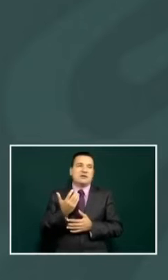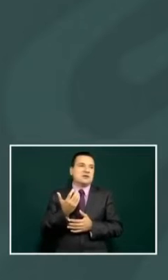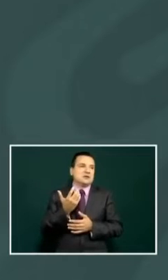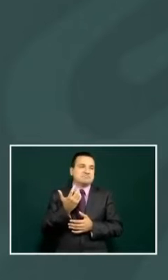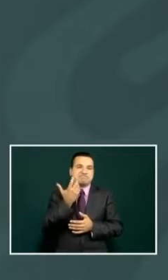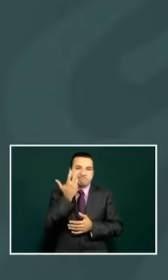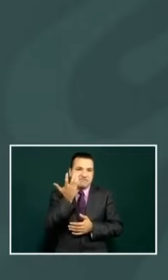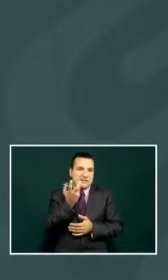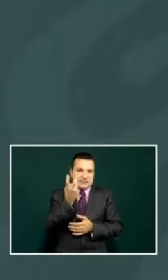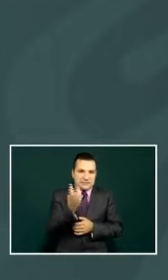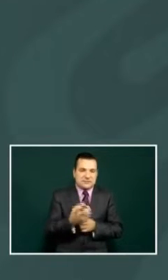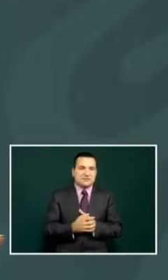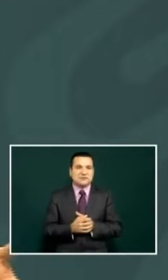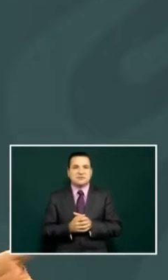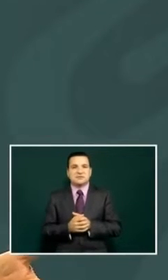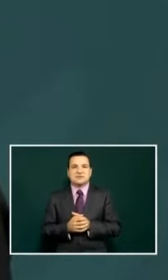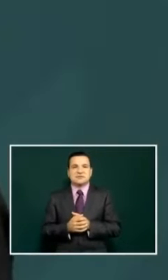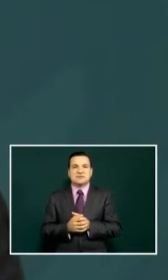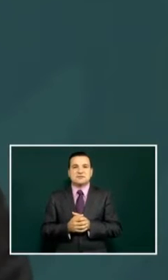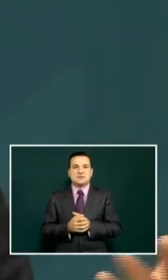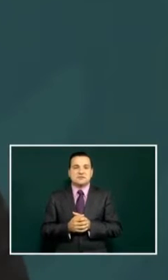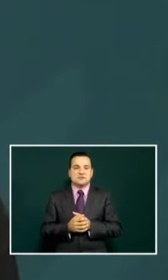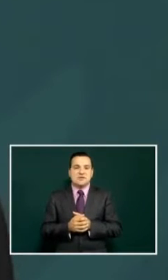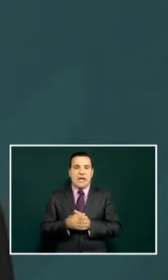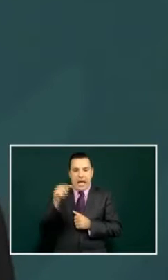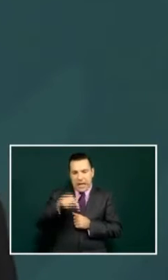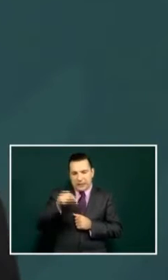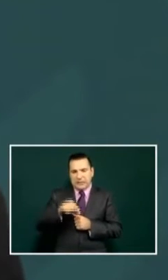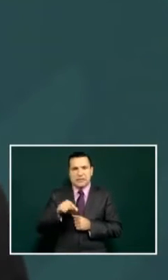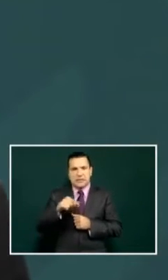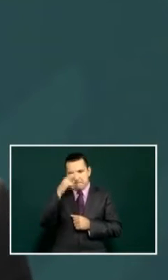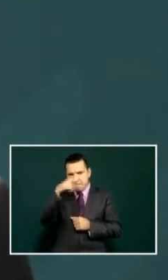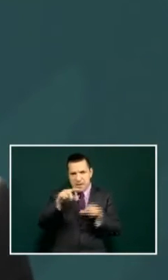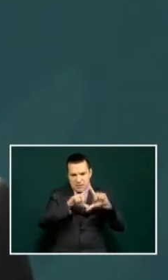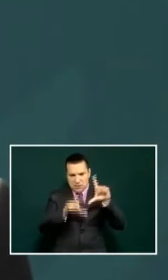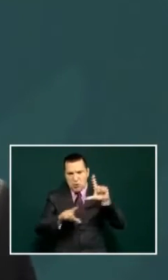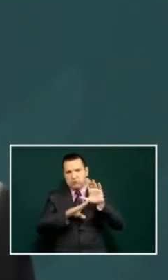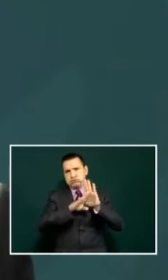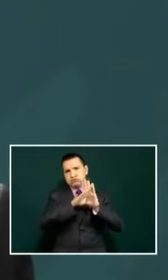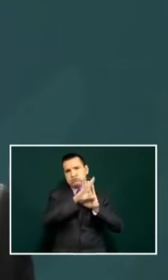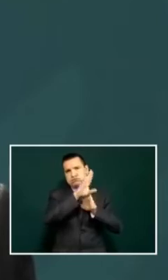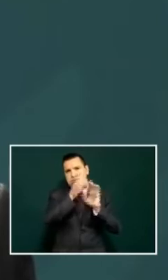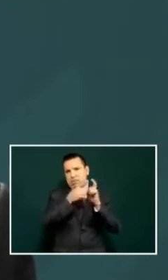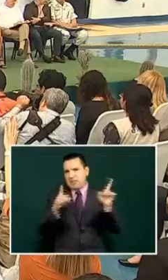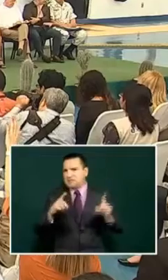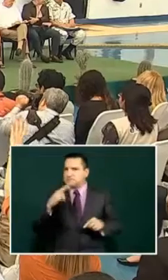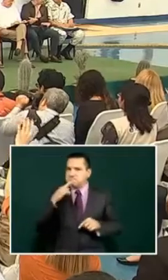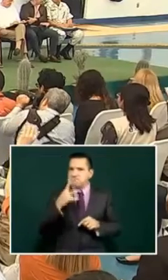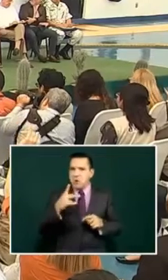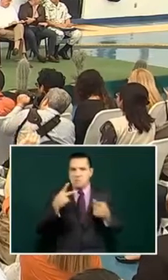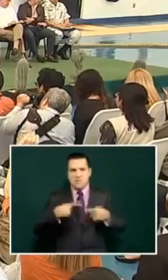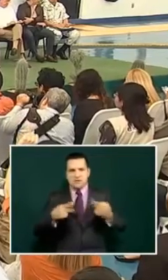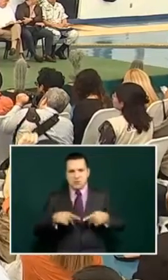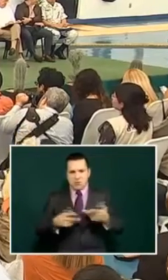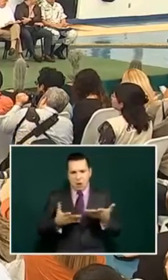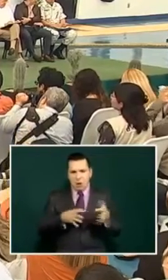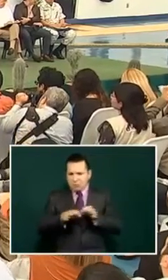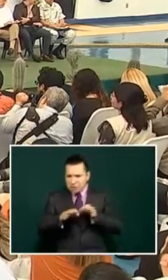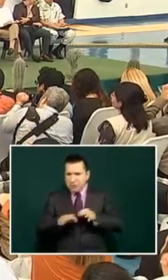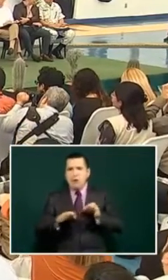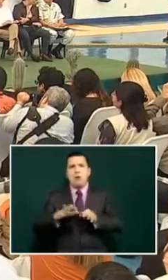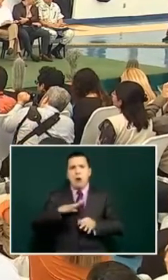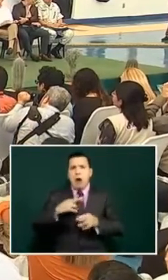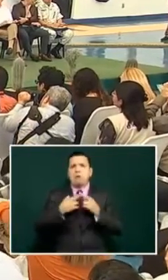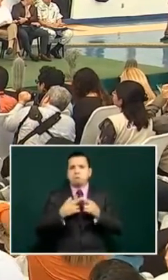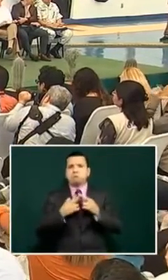is that that we can develop our country and that the people